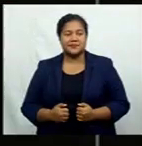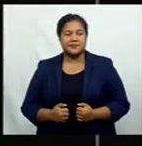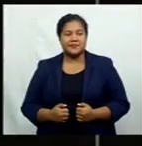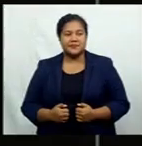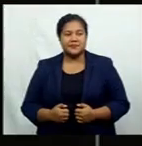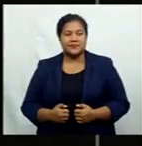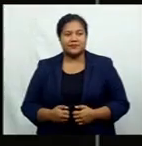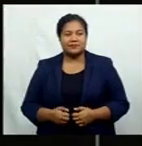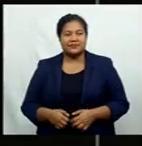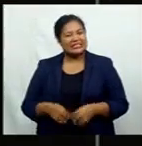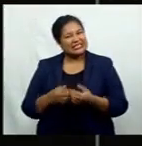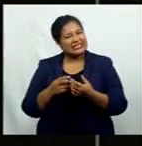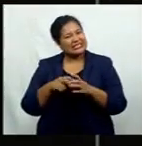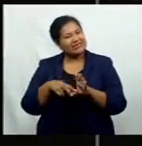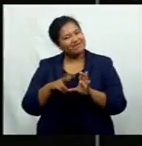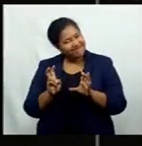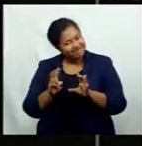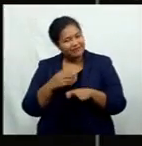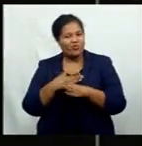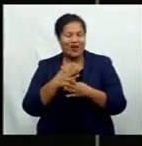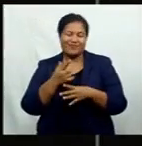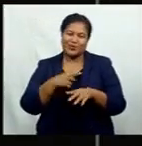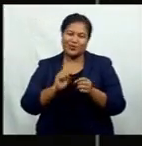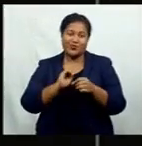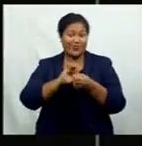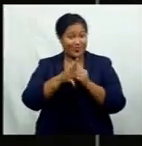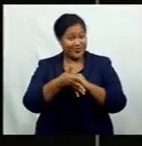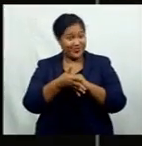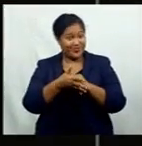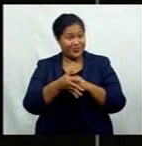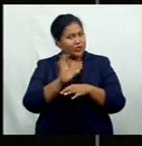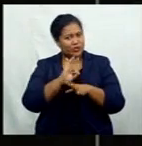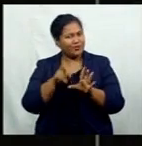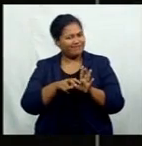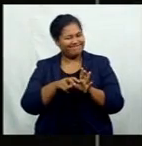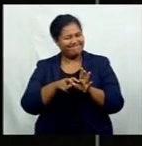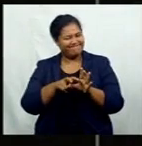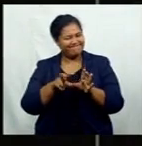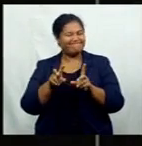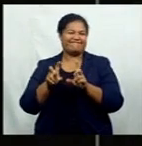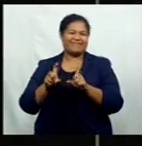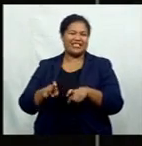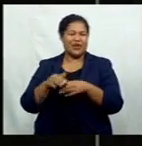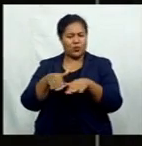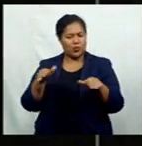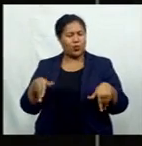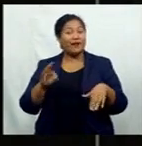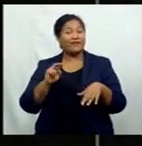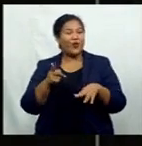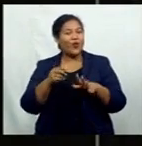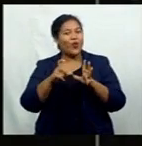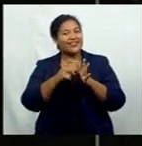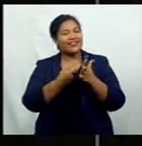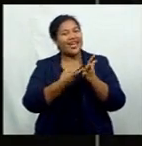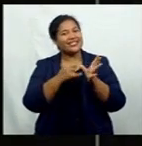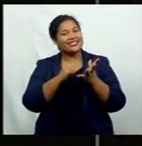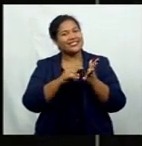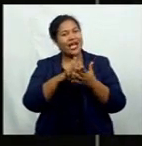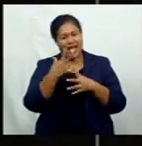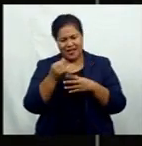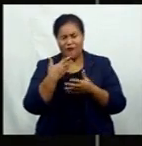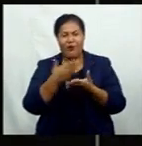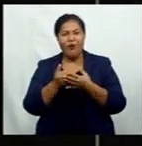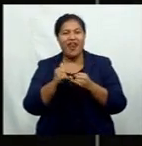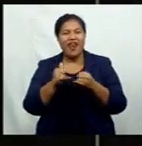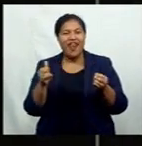Losing her job due to COVID-19 is no setback for 24-year-old Darshika Raj, who started her own online business